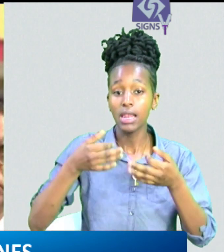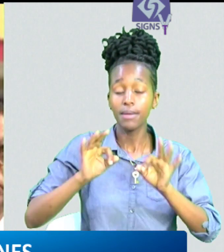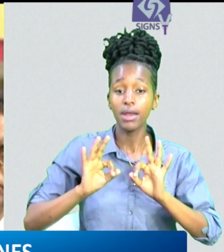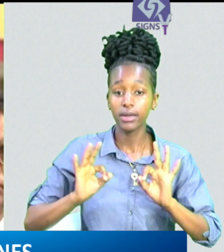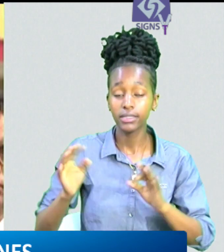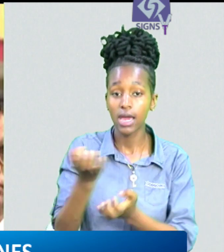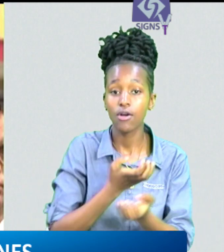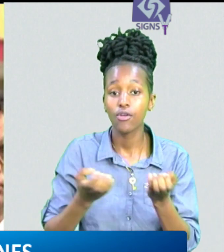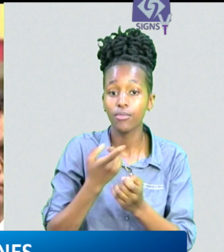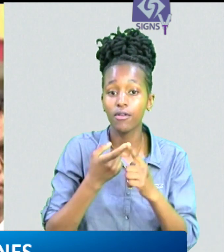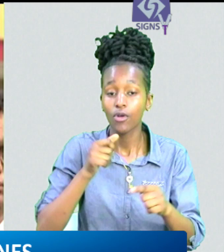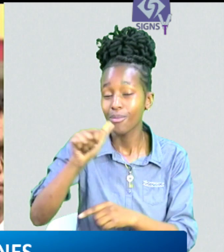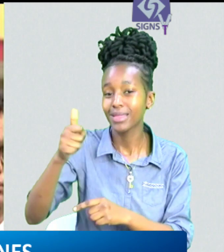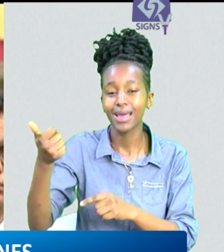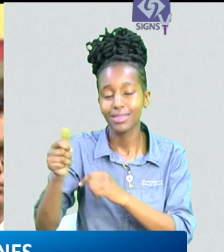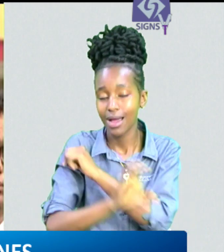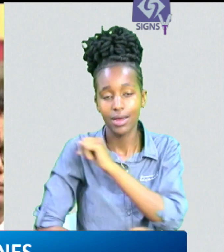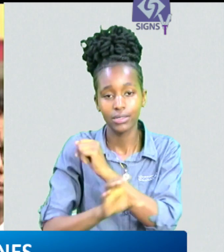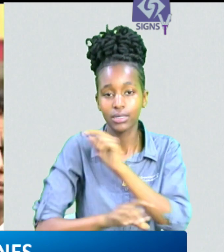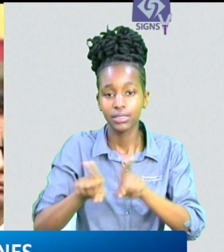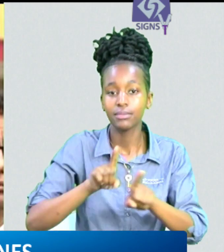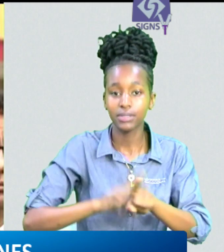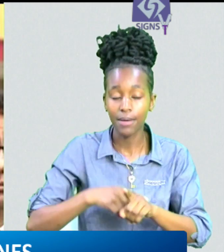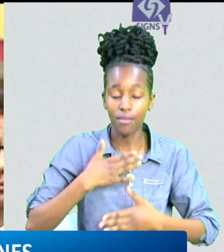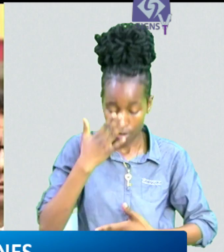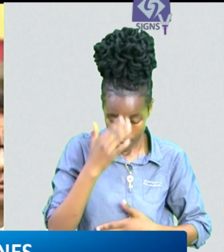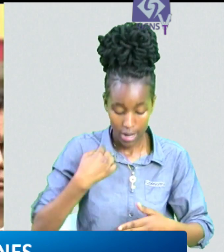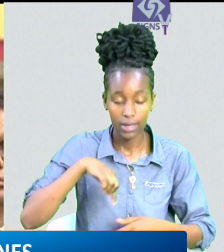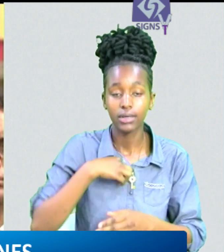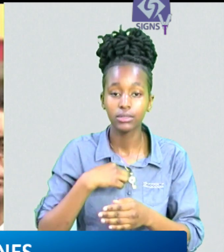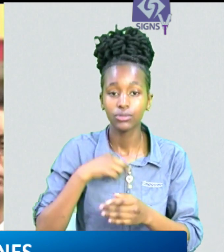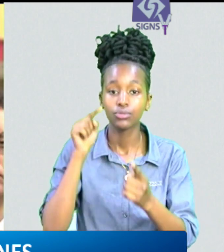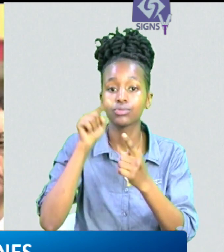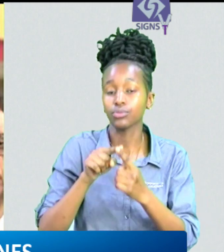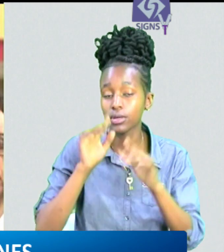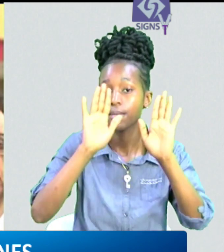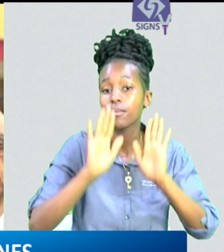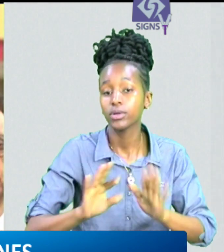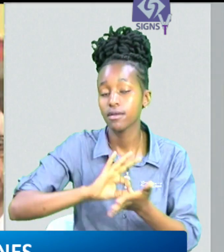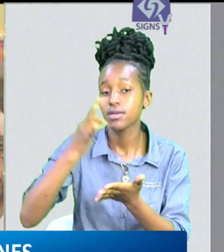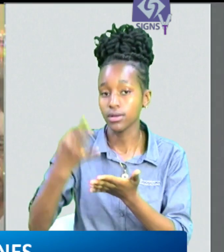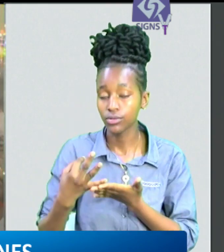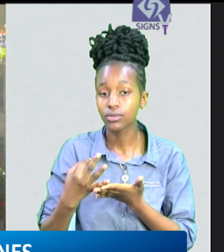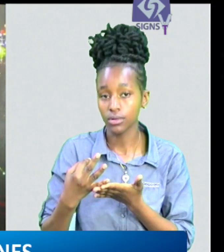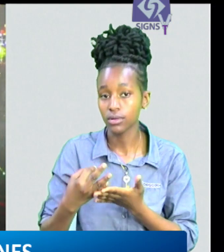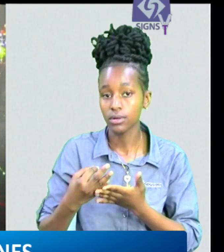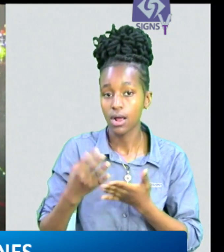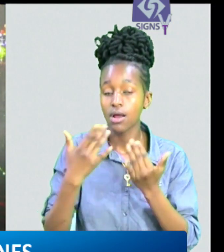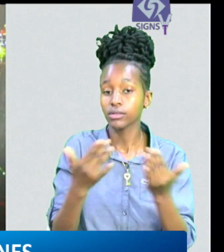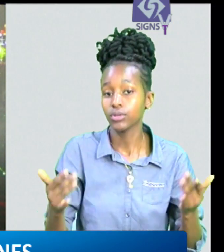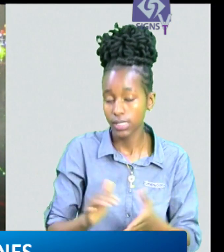economies from odious debt and onerous barriers to necessary financial resources